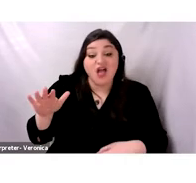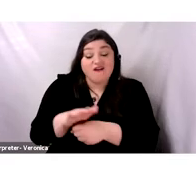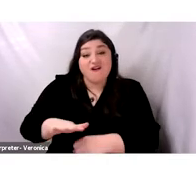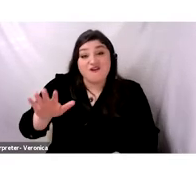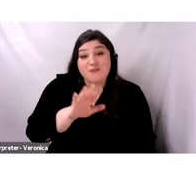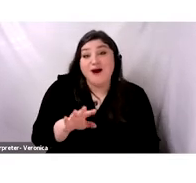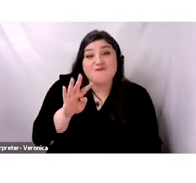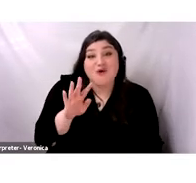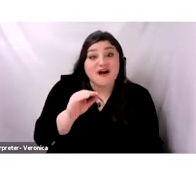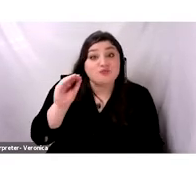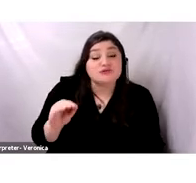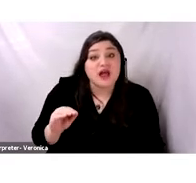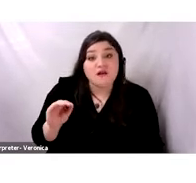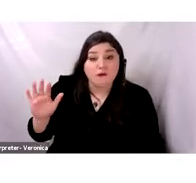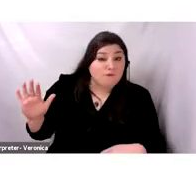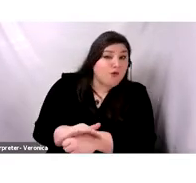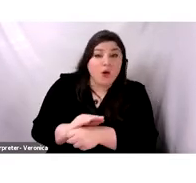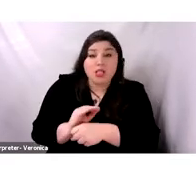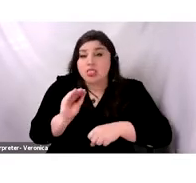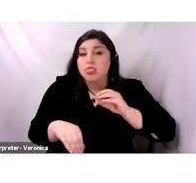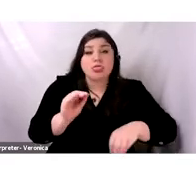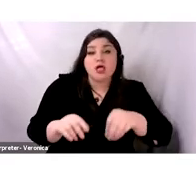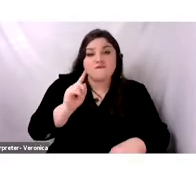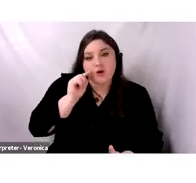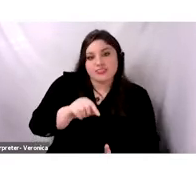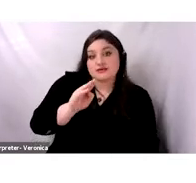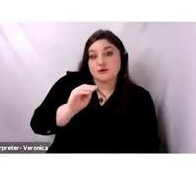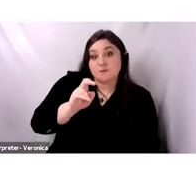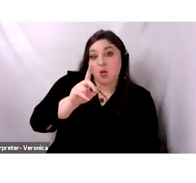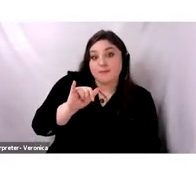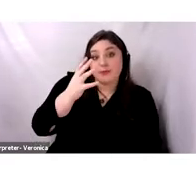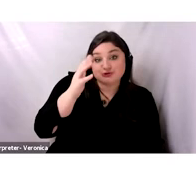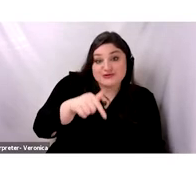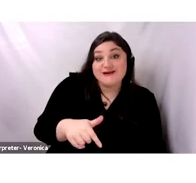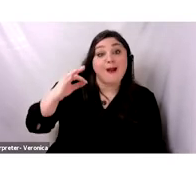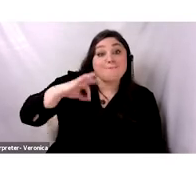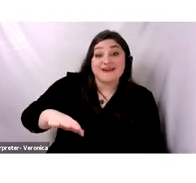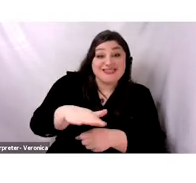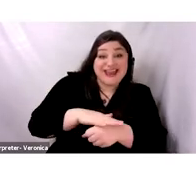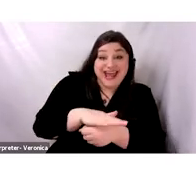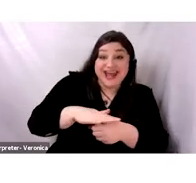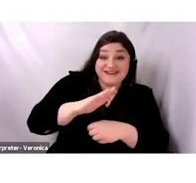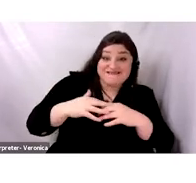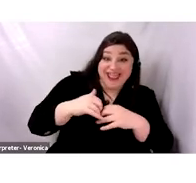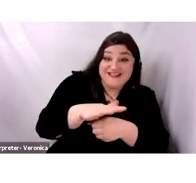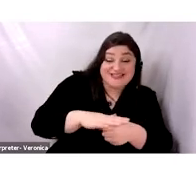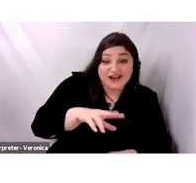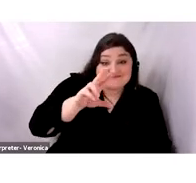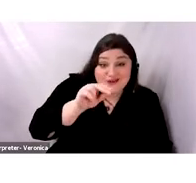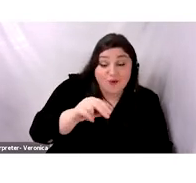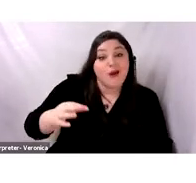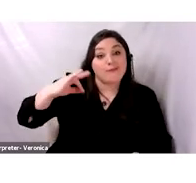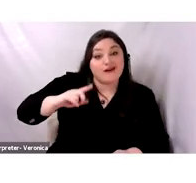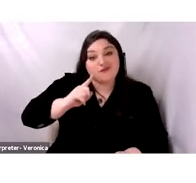surface, all at the service of the colonial economy of France. So as I